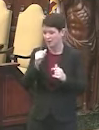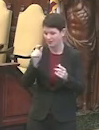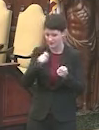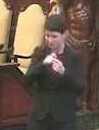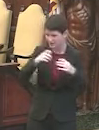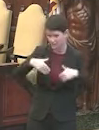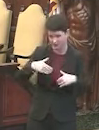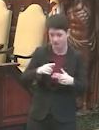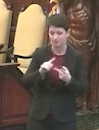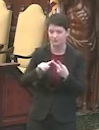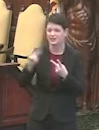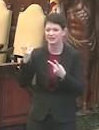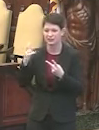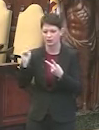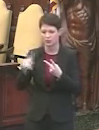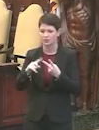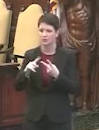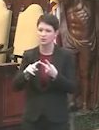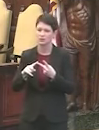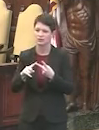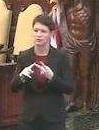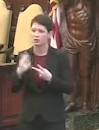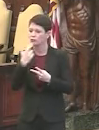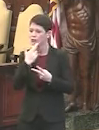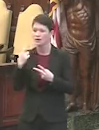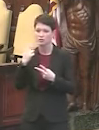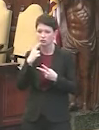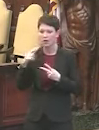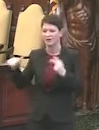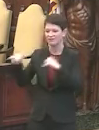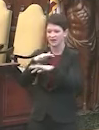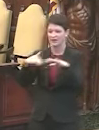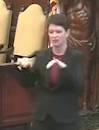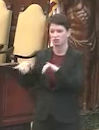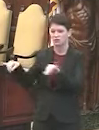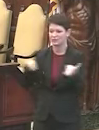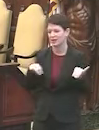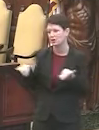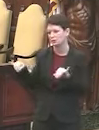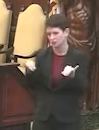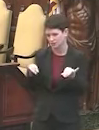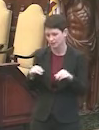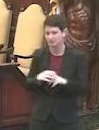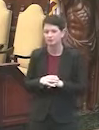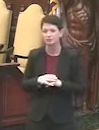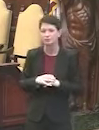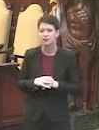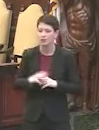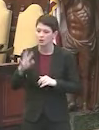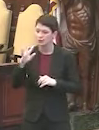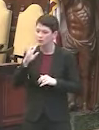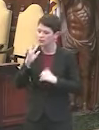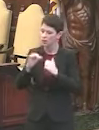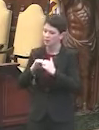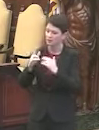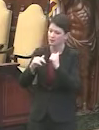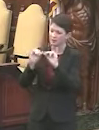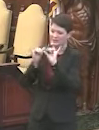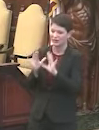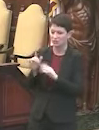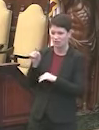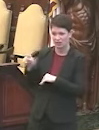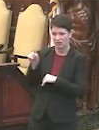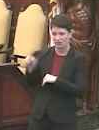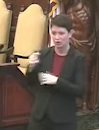Thank you. And my second question has to do with the restaurant ventilation standards. Yeah. Well, spoke to a building engineer who